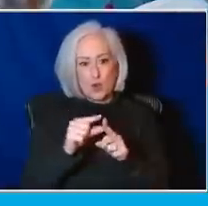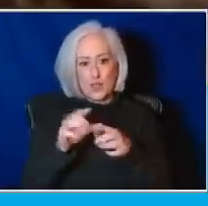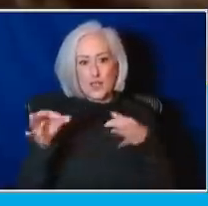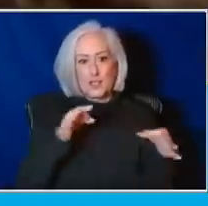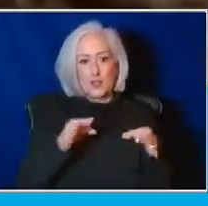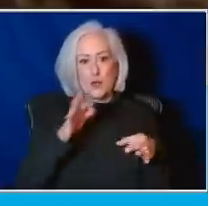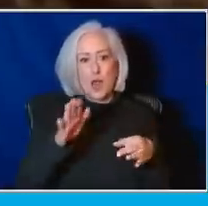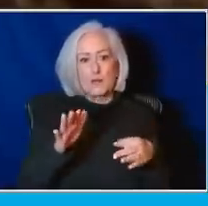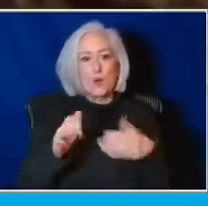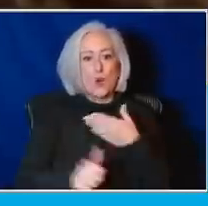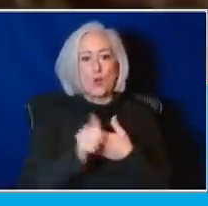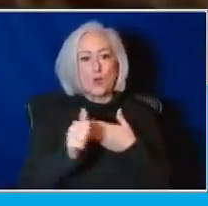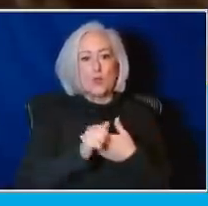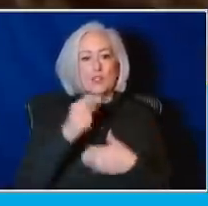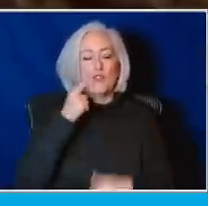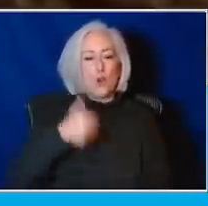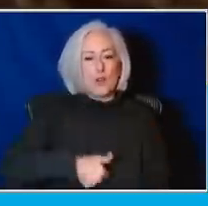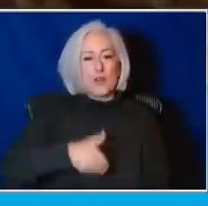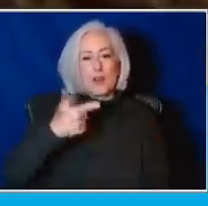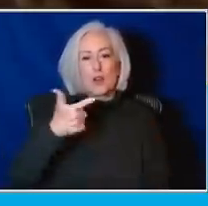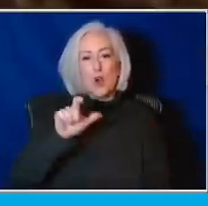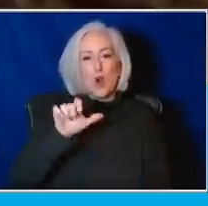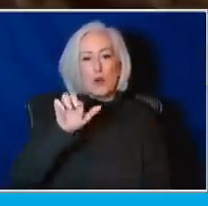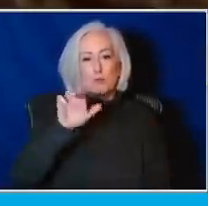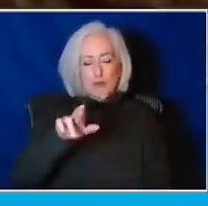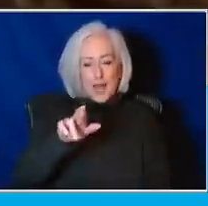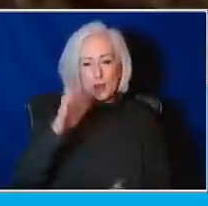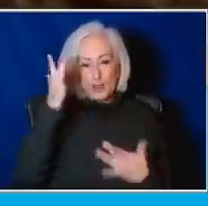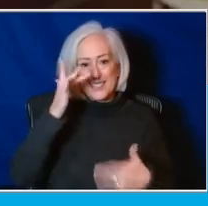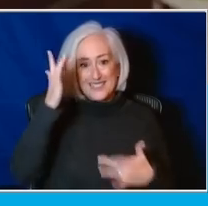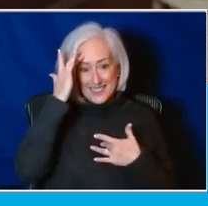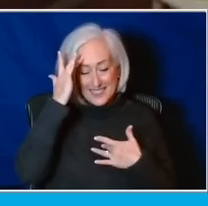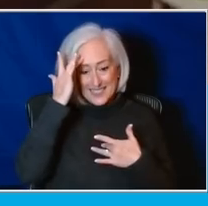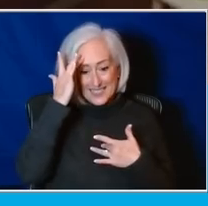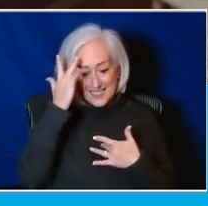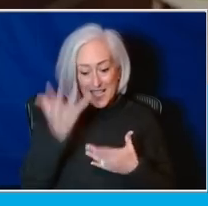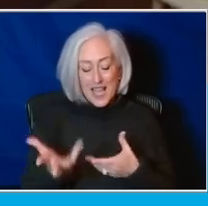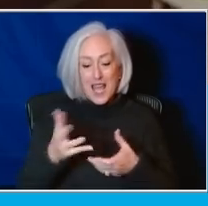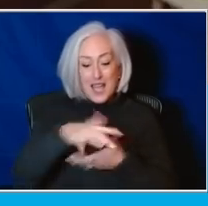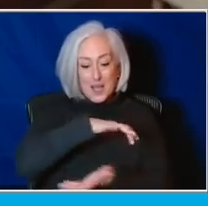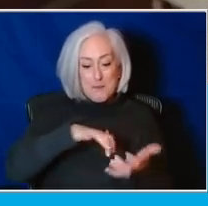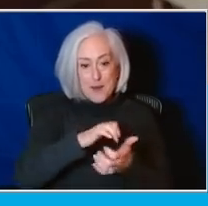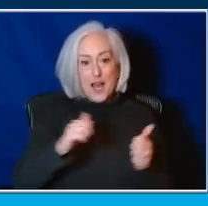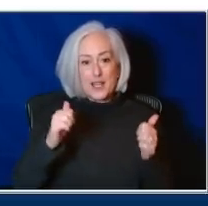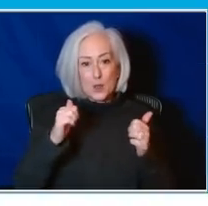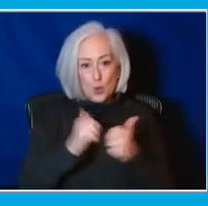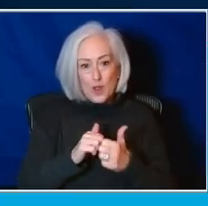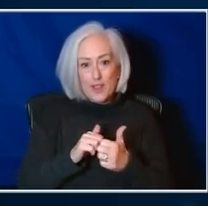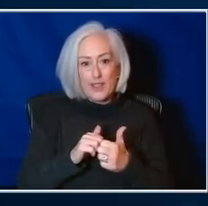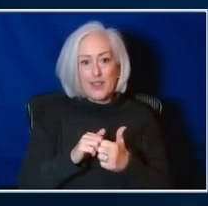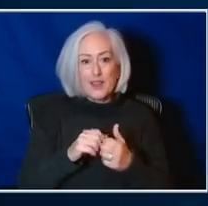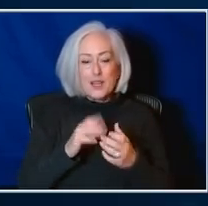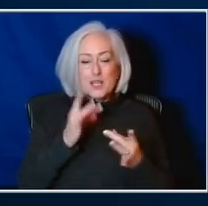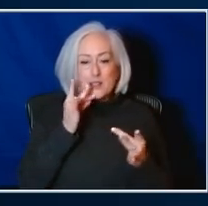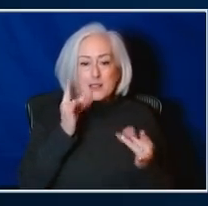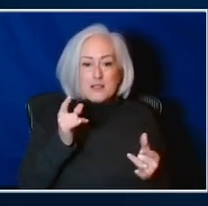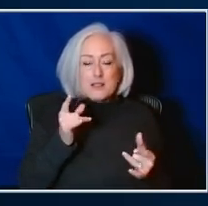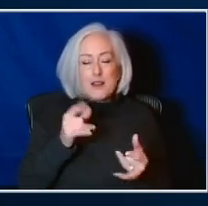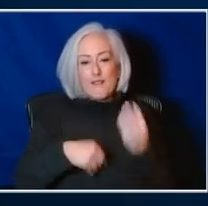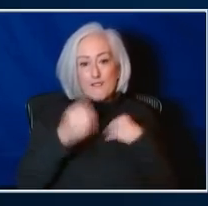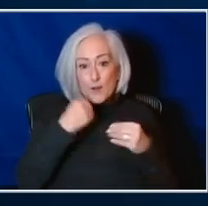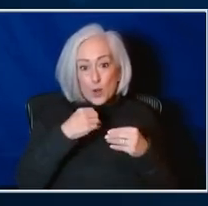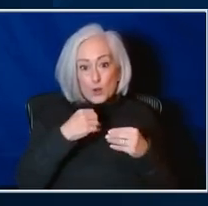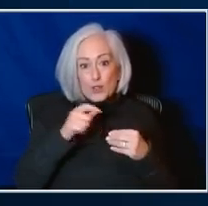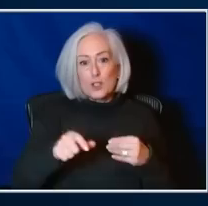disease. Combine that with rich holiday foods and you can quickly go from married to miserable. What you need to know starting